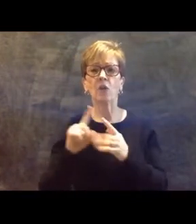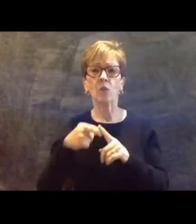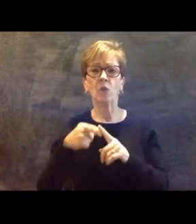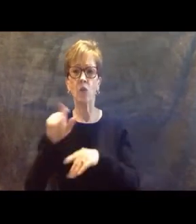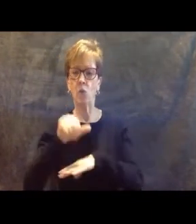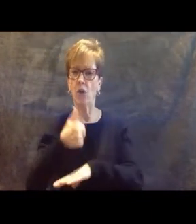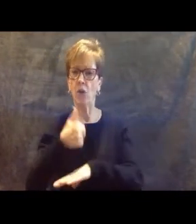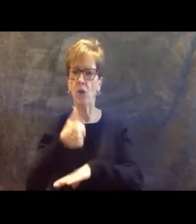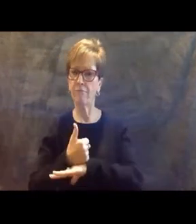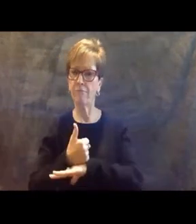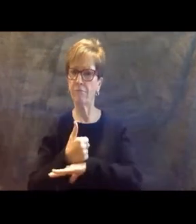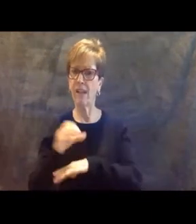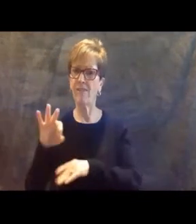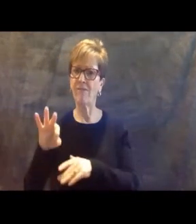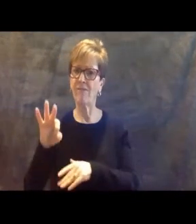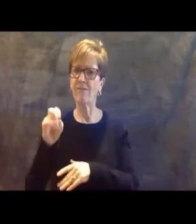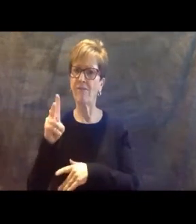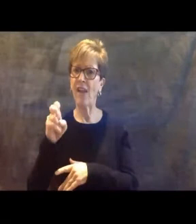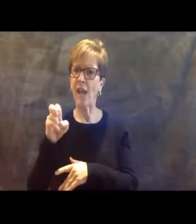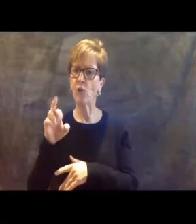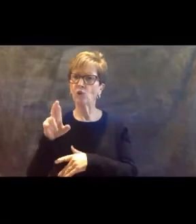about five years ago.